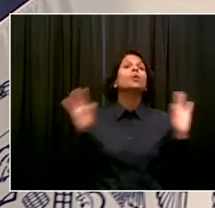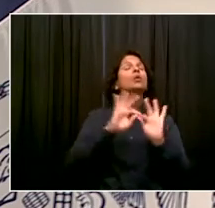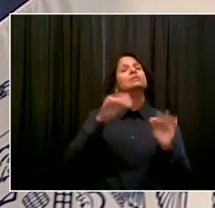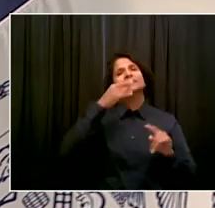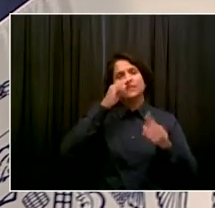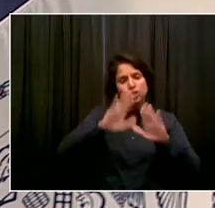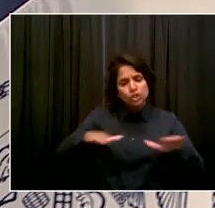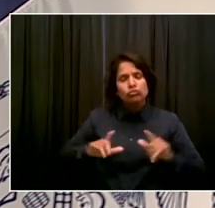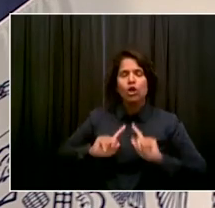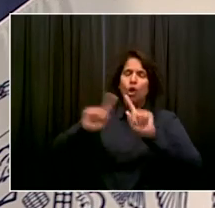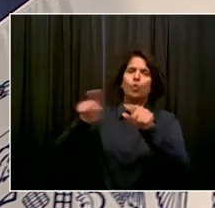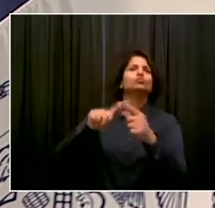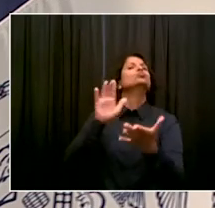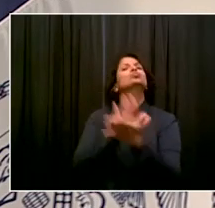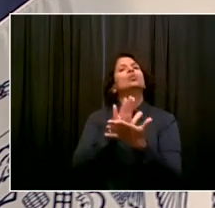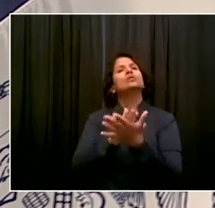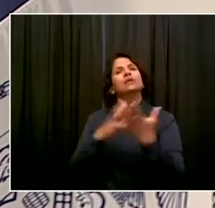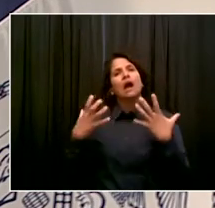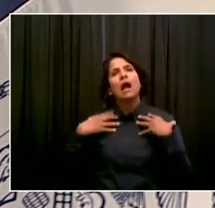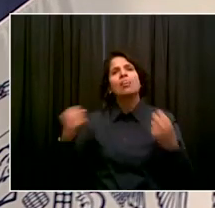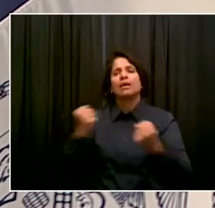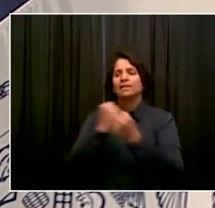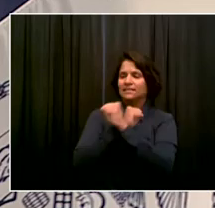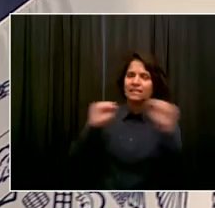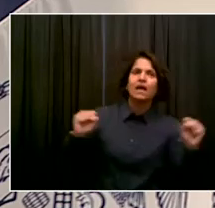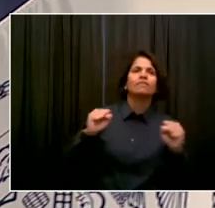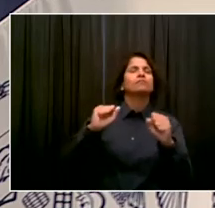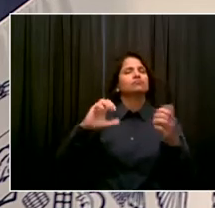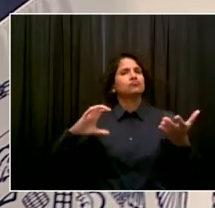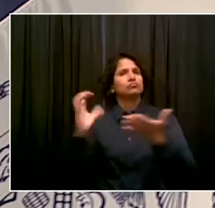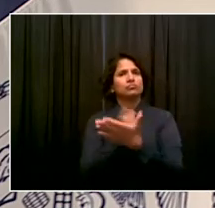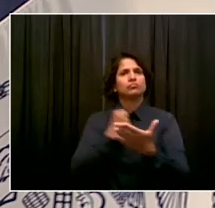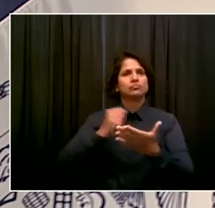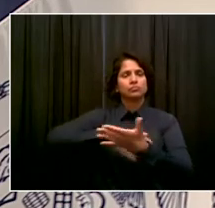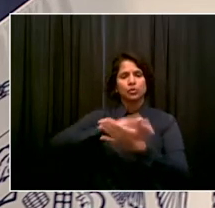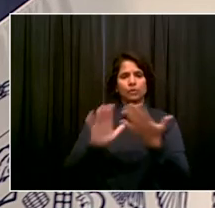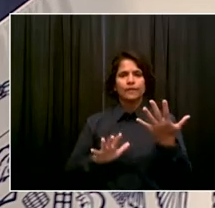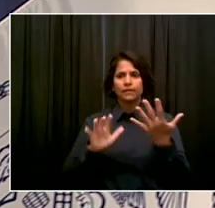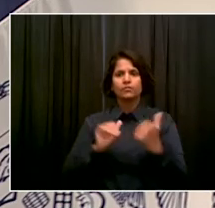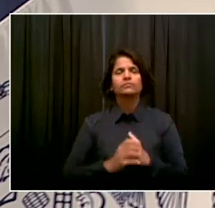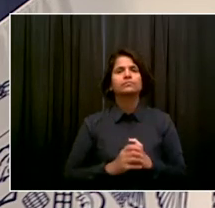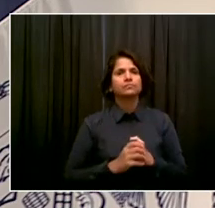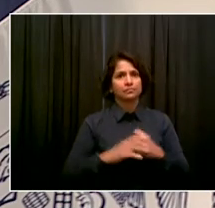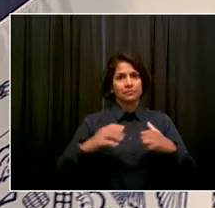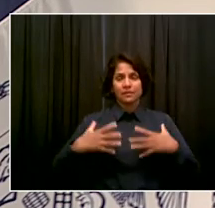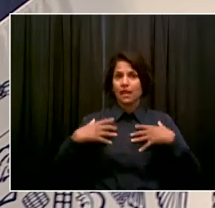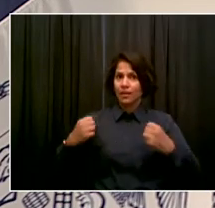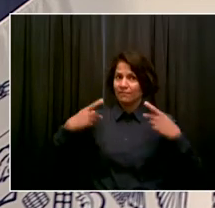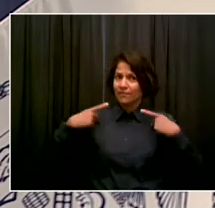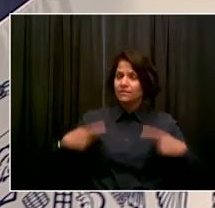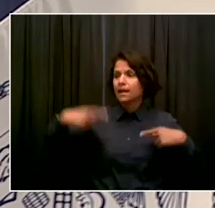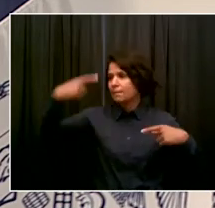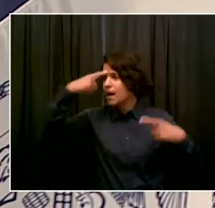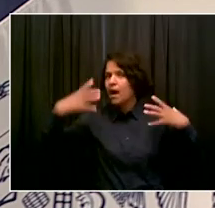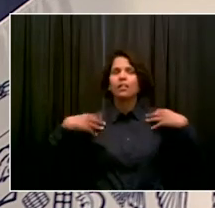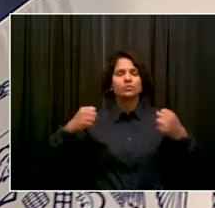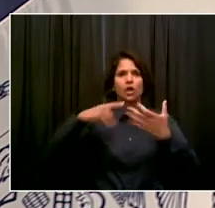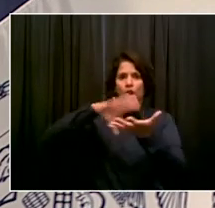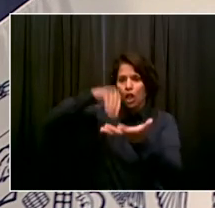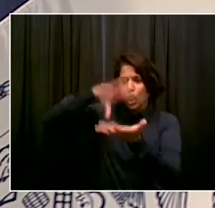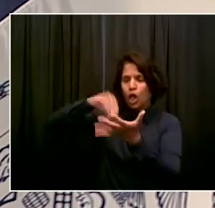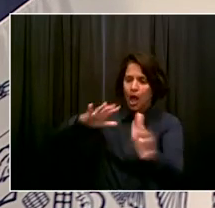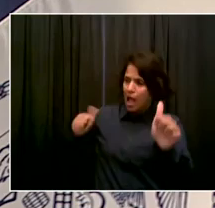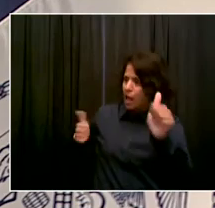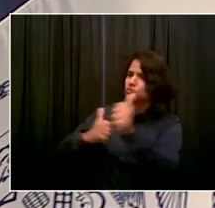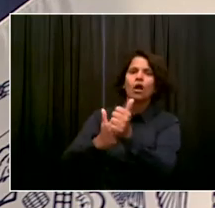a consideration, but all other physical and mental health considerations. We have talked about this, and I'll